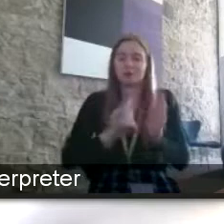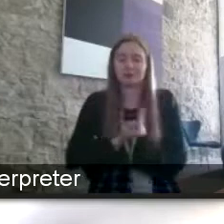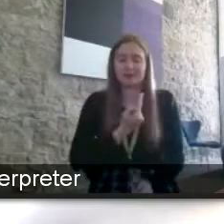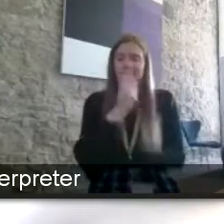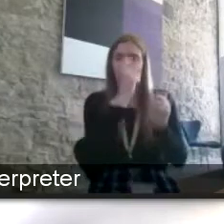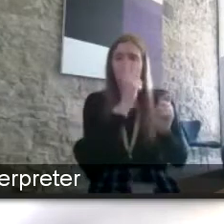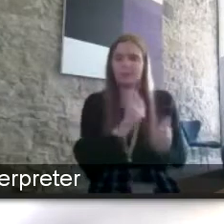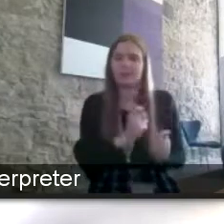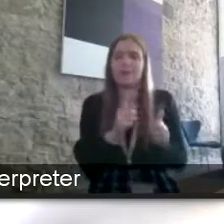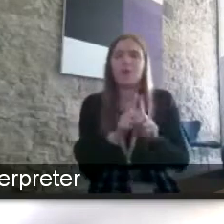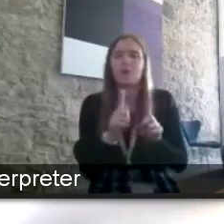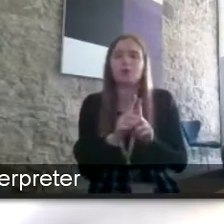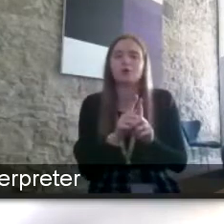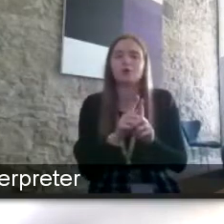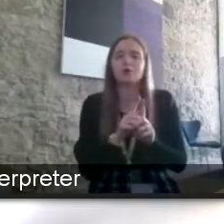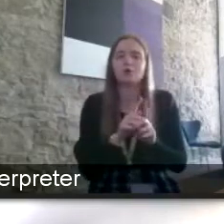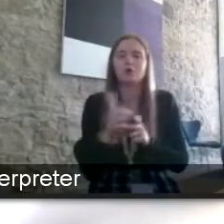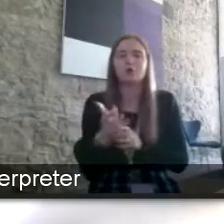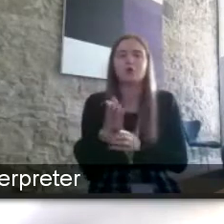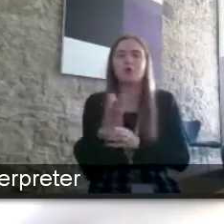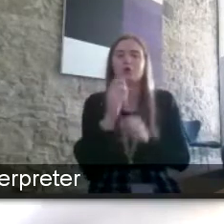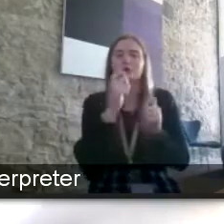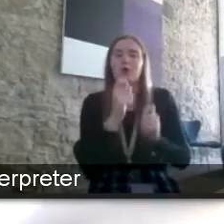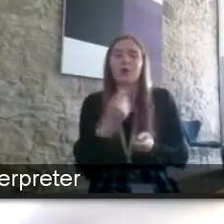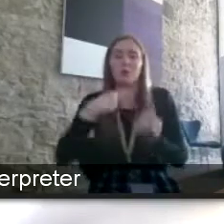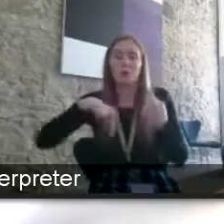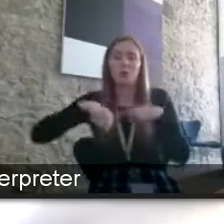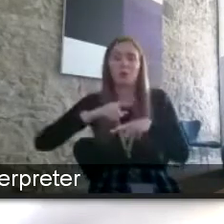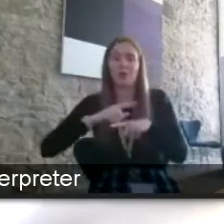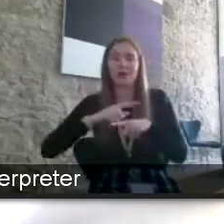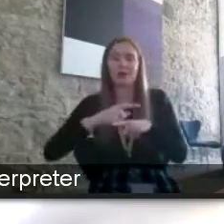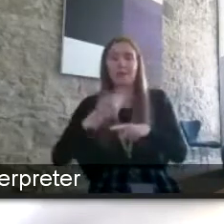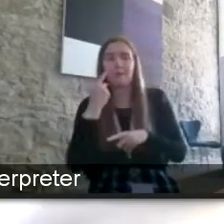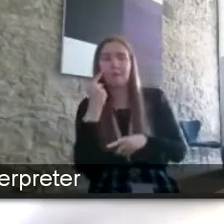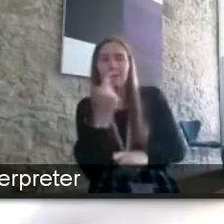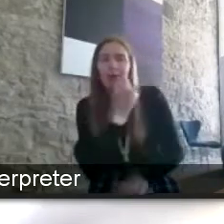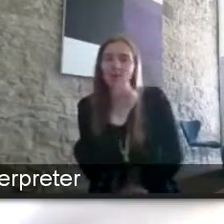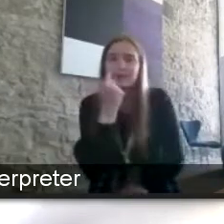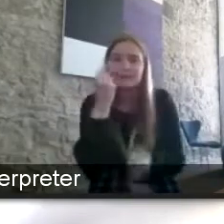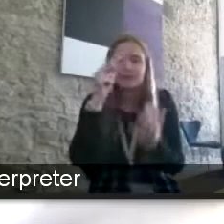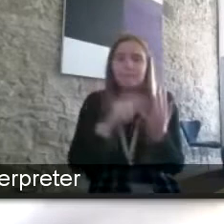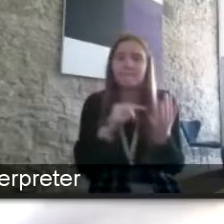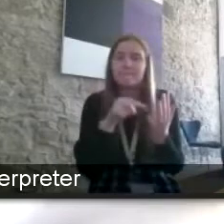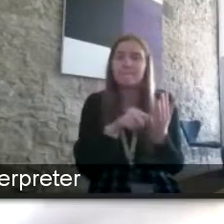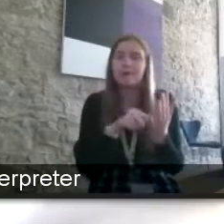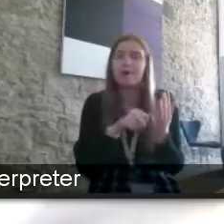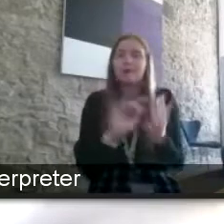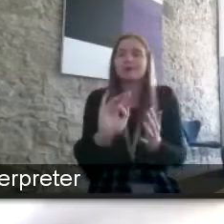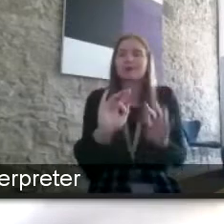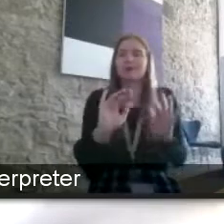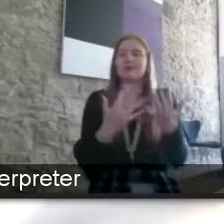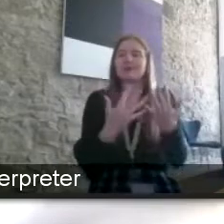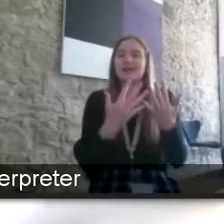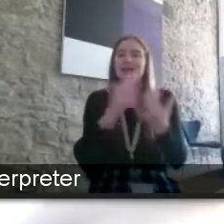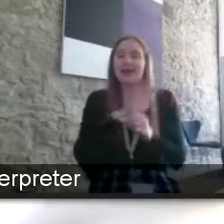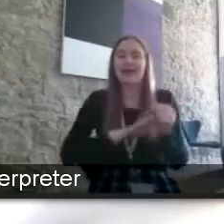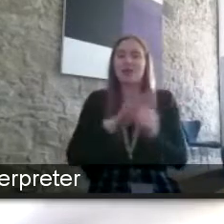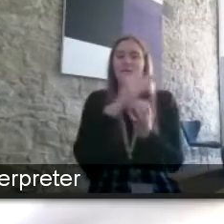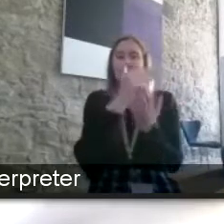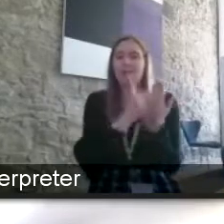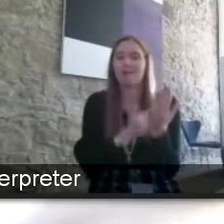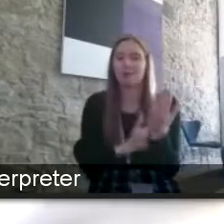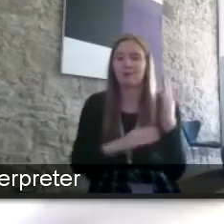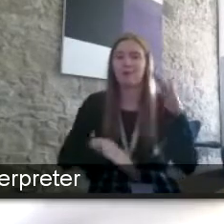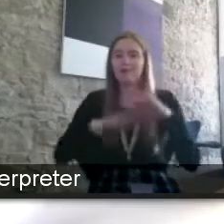also then go into an audit where we will look at the evidence that they put forward on 10 areas across the entire business not just